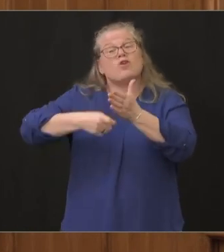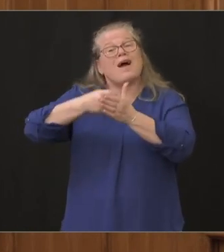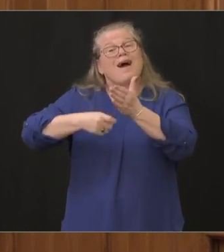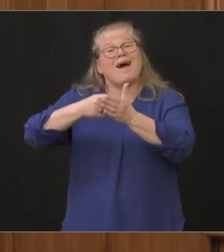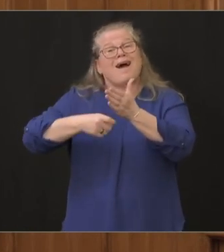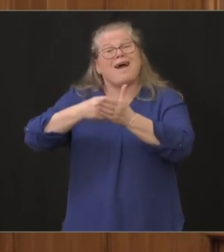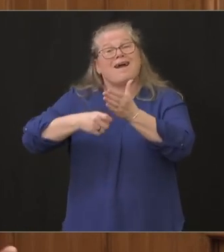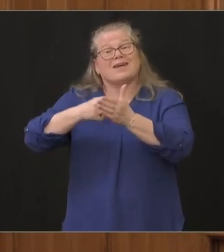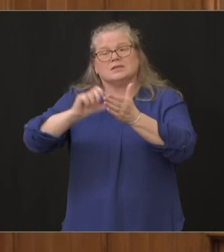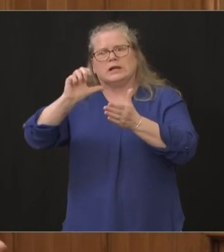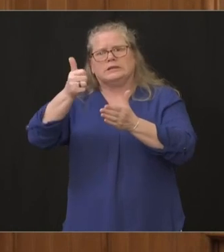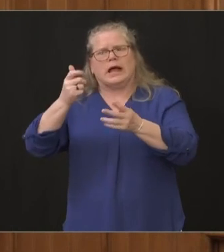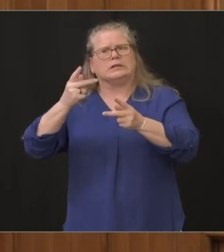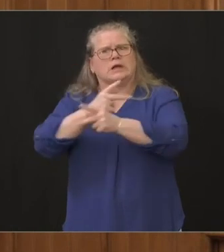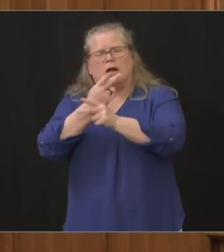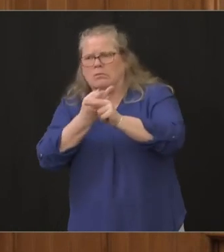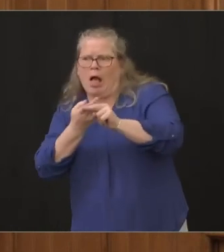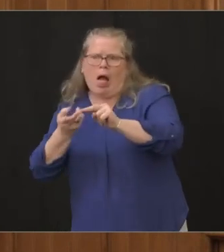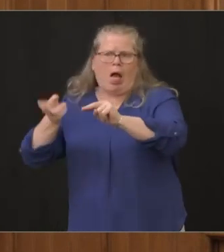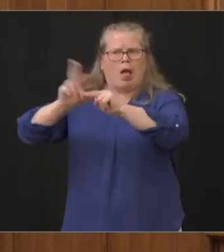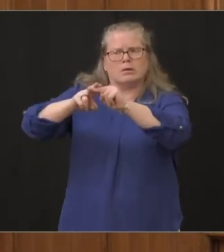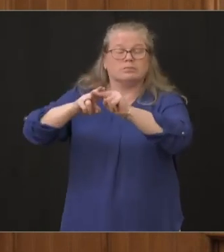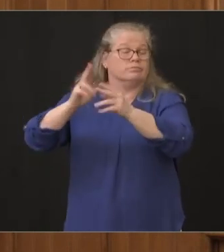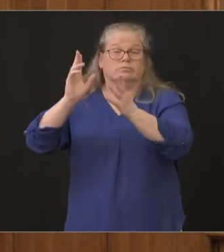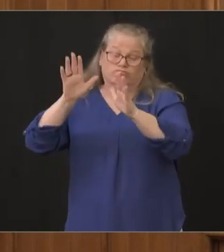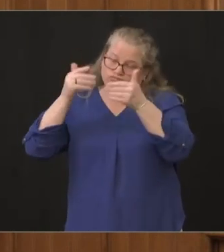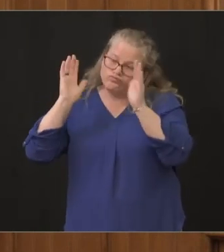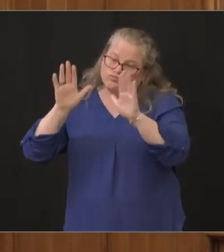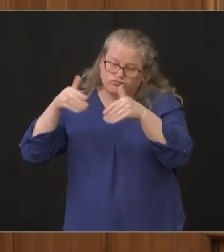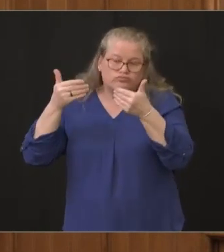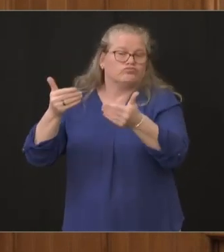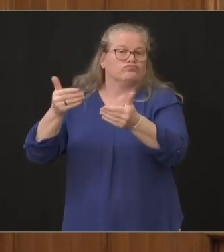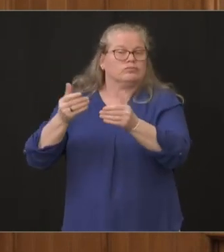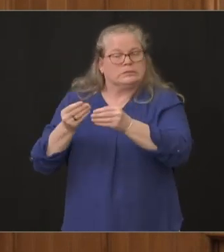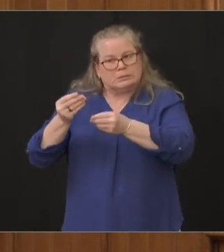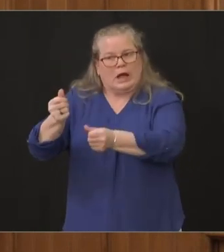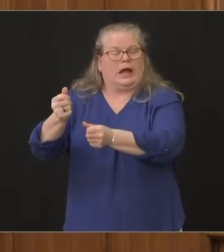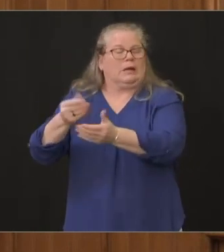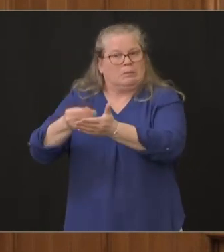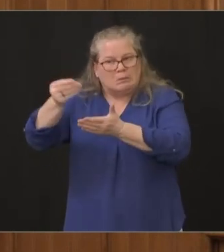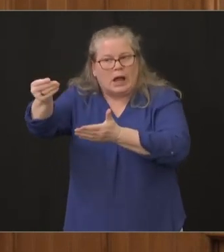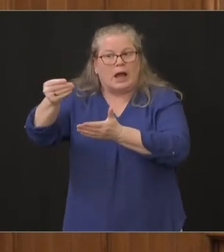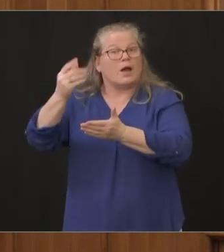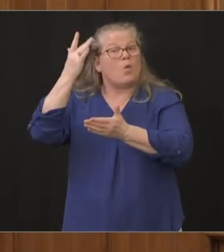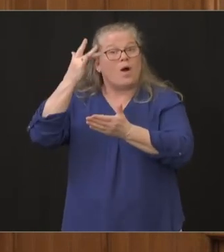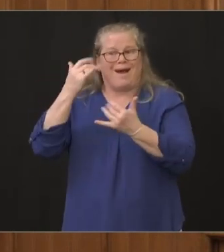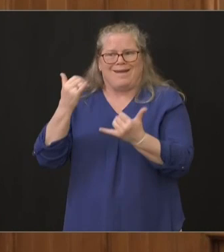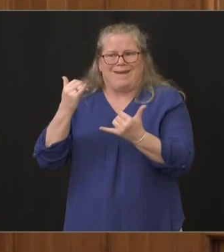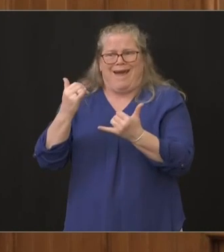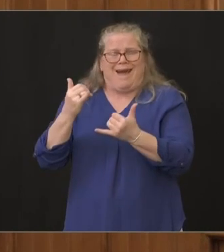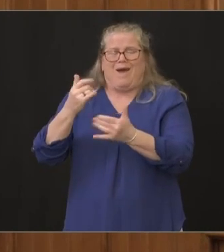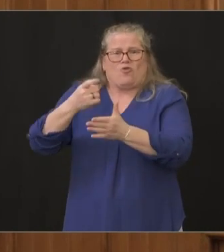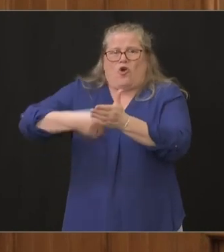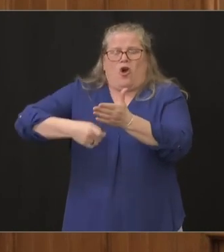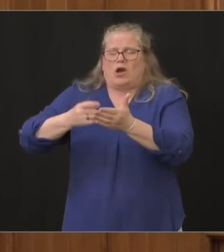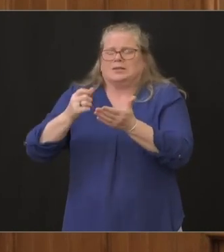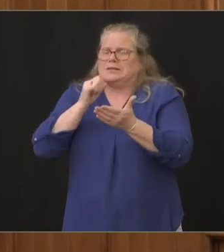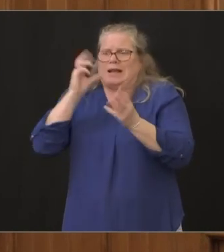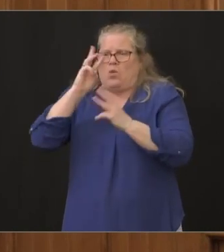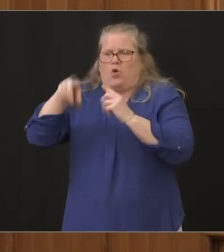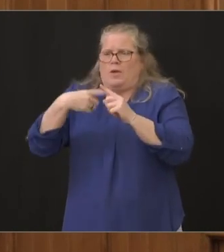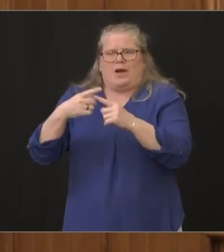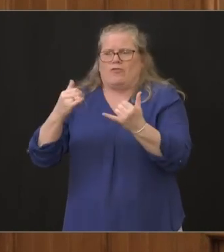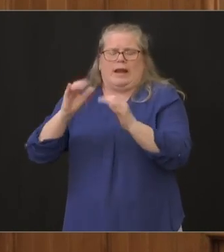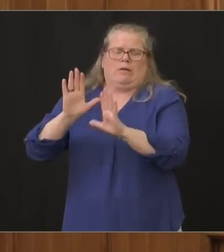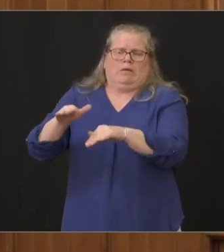like this we're not worried at all about the economics we're worried about how we serve the communities and how we do it the most effective way we can so